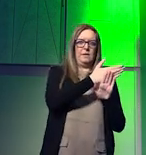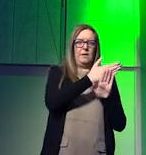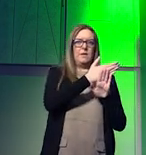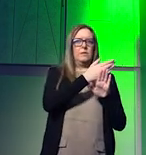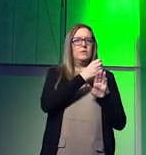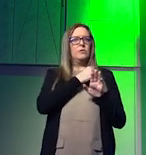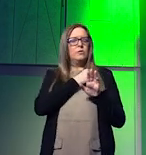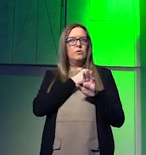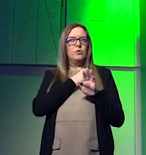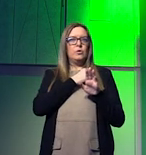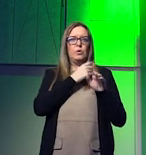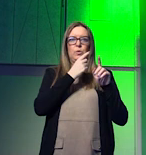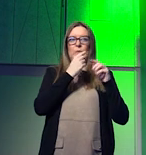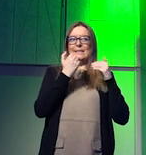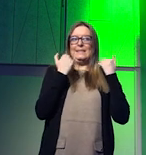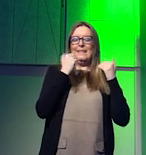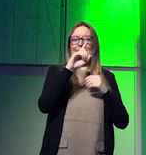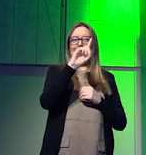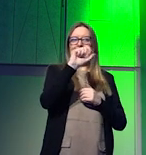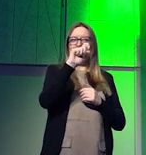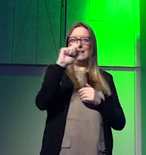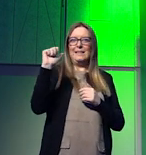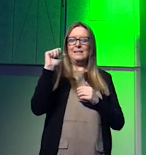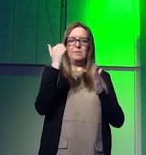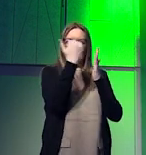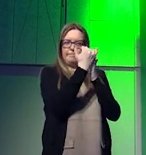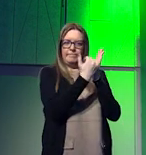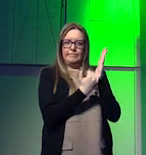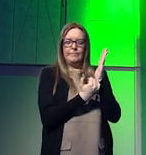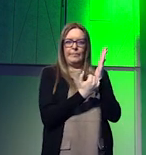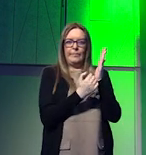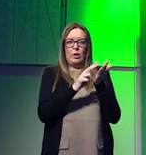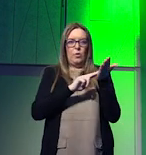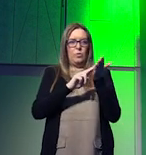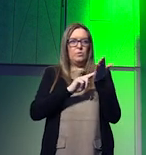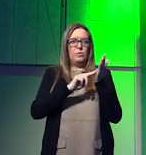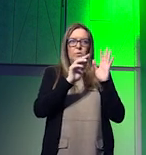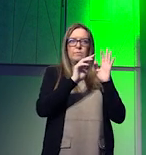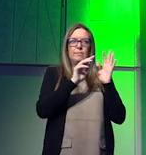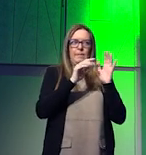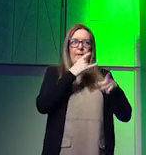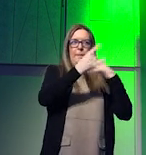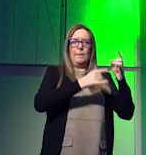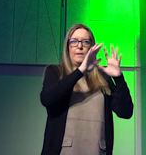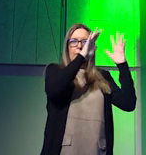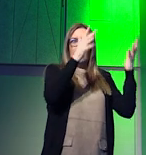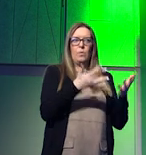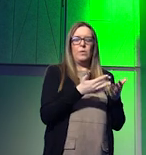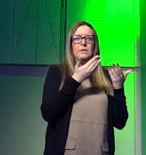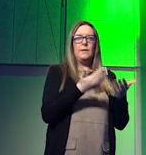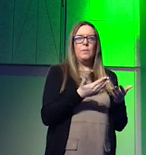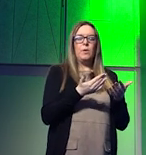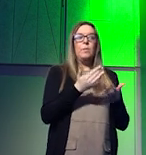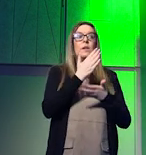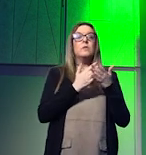with a few data points that are permeating our world at the moment some of you may